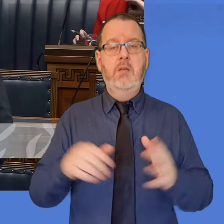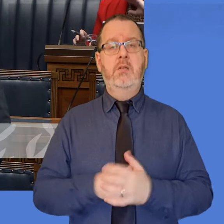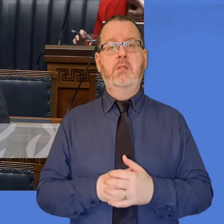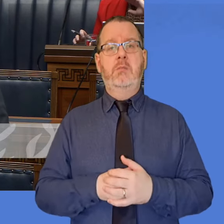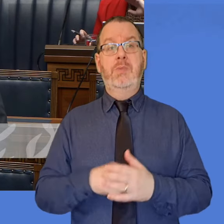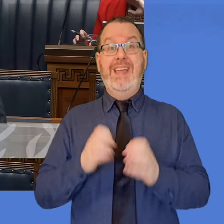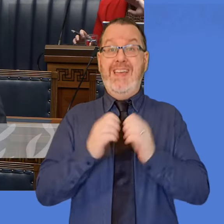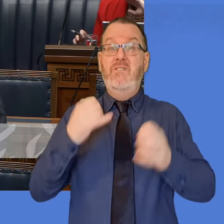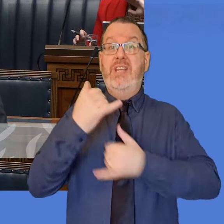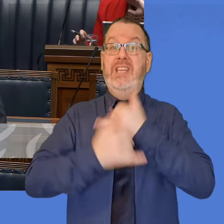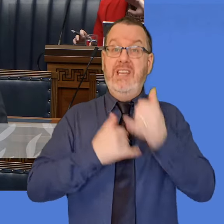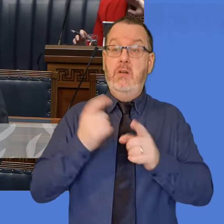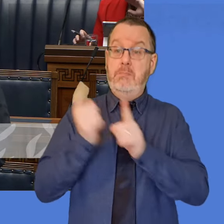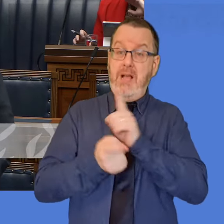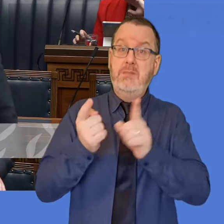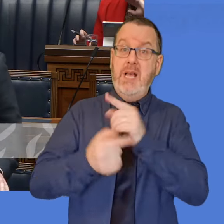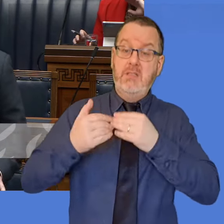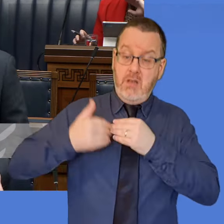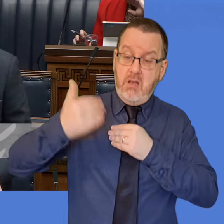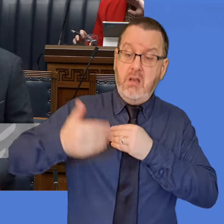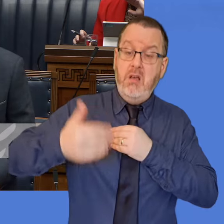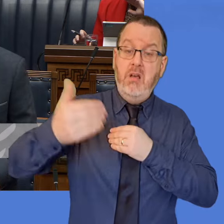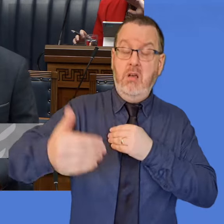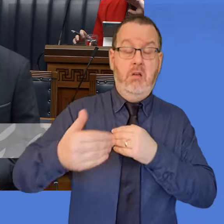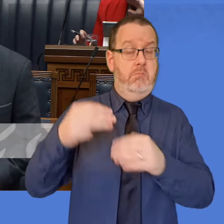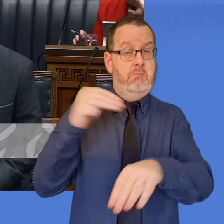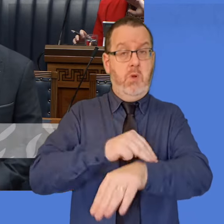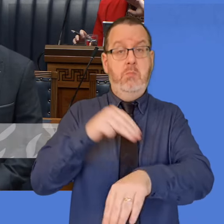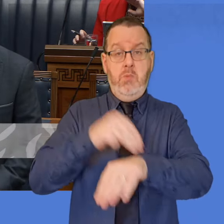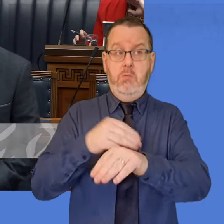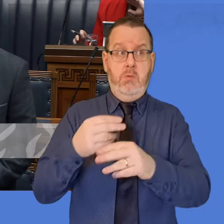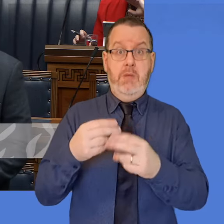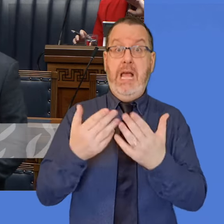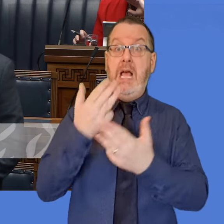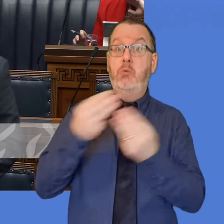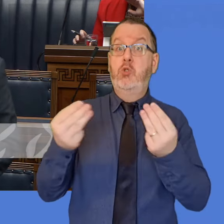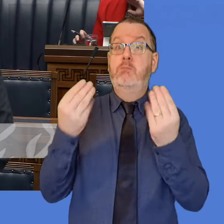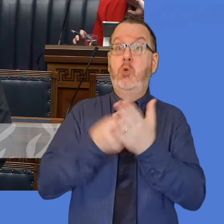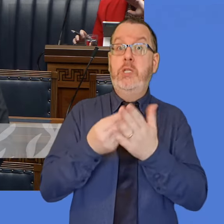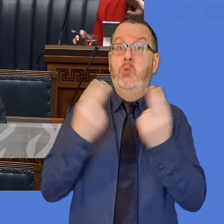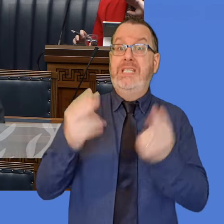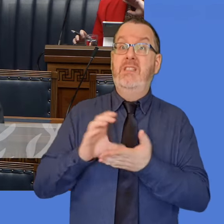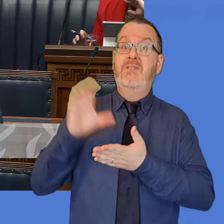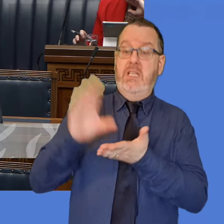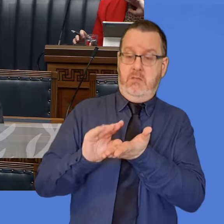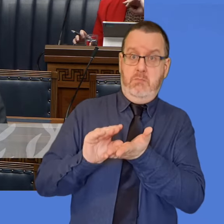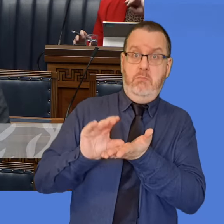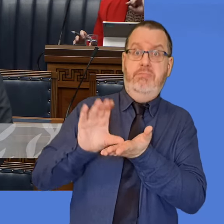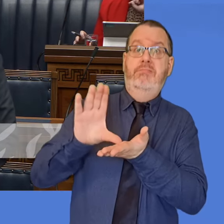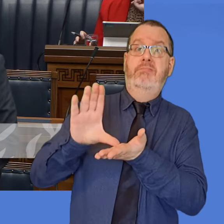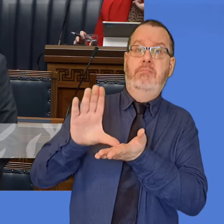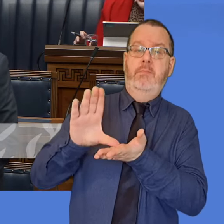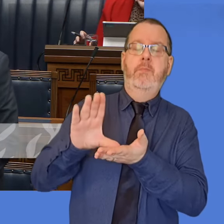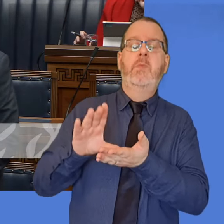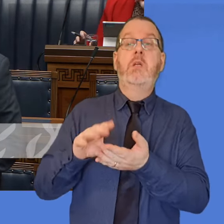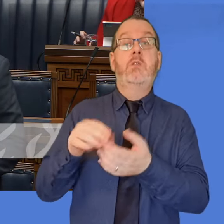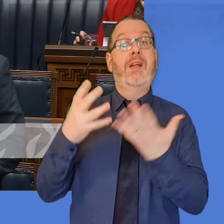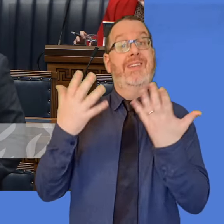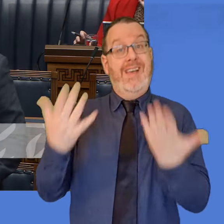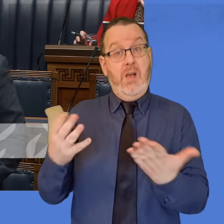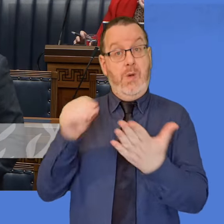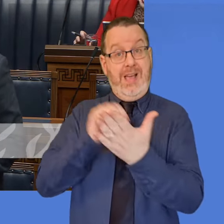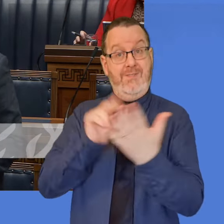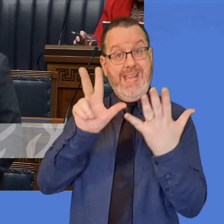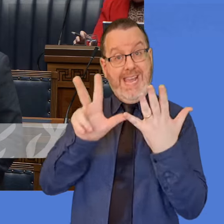that passes. So I want to put the Housing Executive's 82,000 homes onto a much more sustainable footing